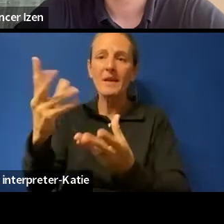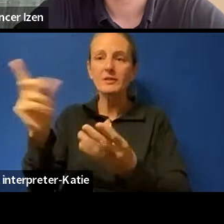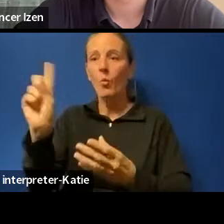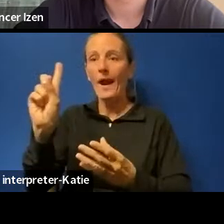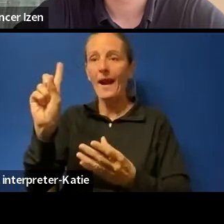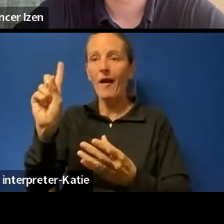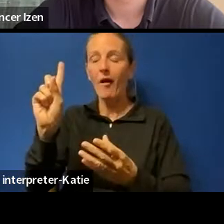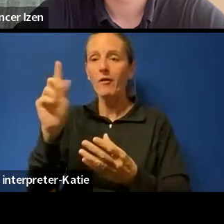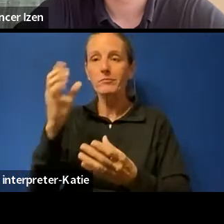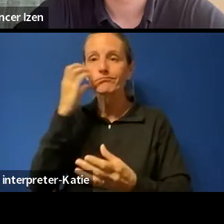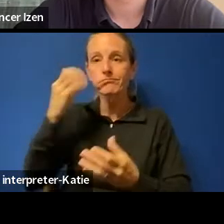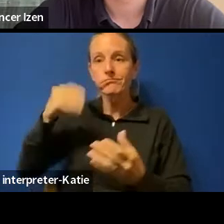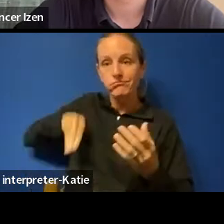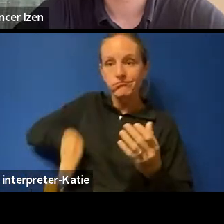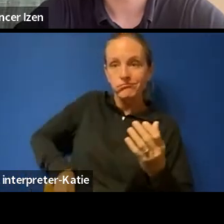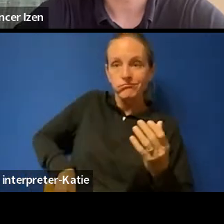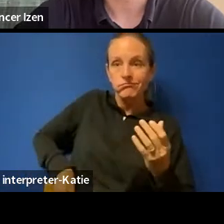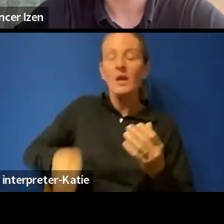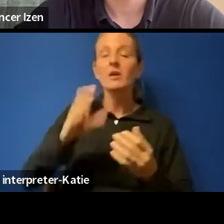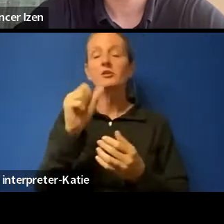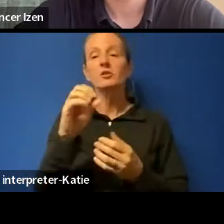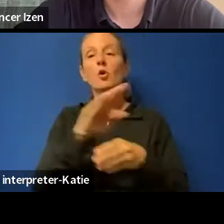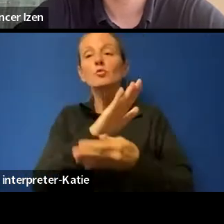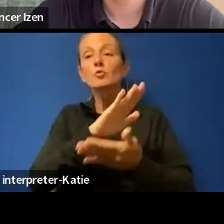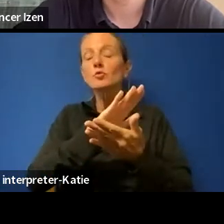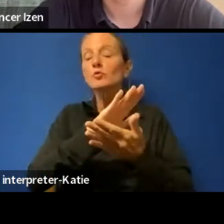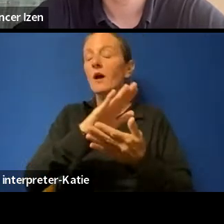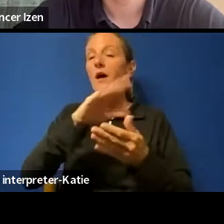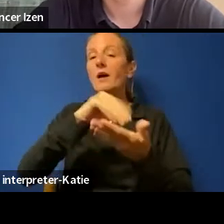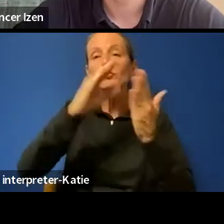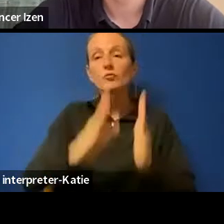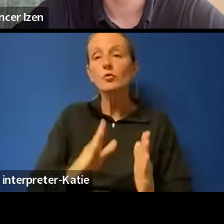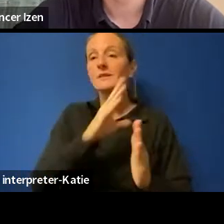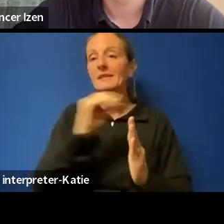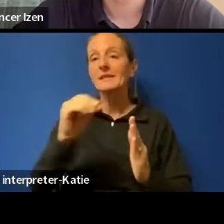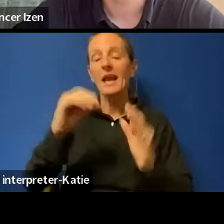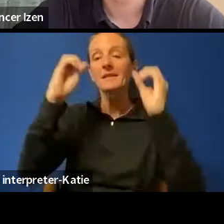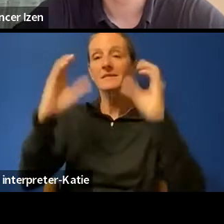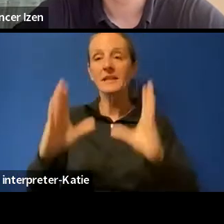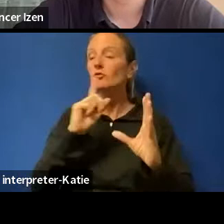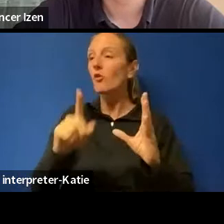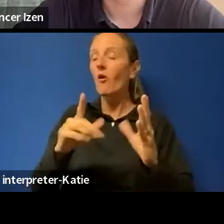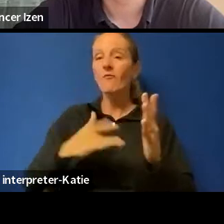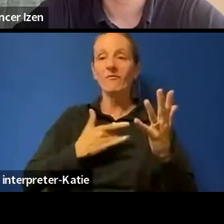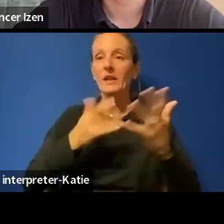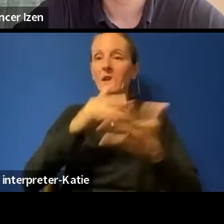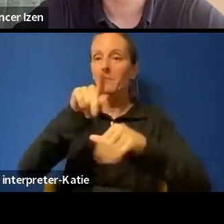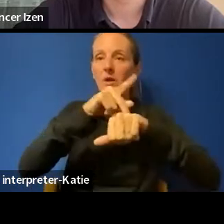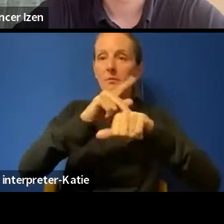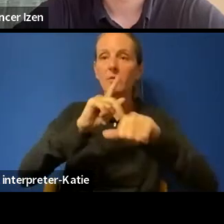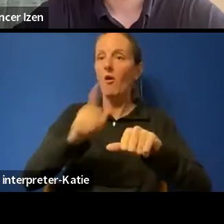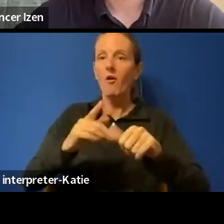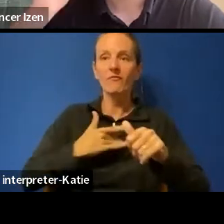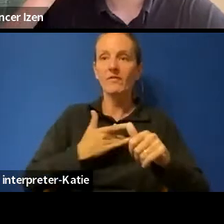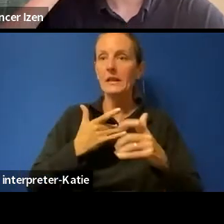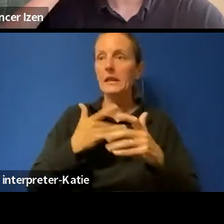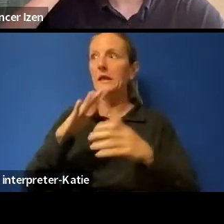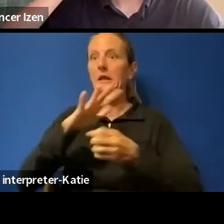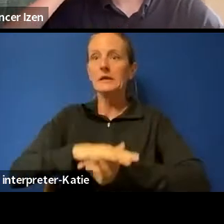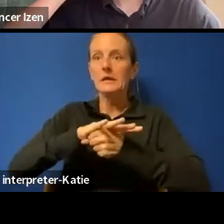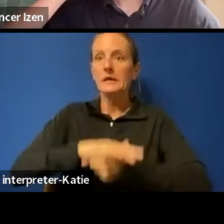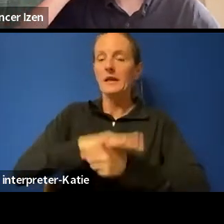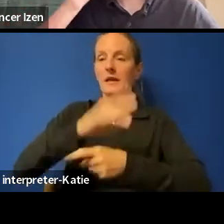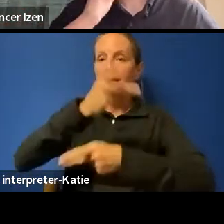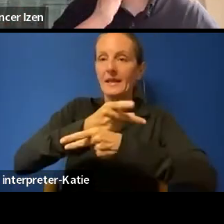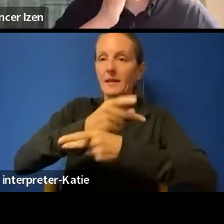Teachers and other school administrators are also facing an increased pressure to keep students safe. But does this mean that they should have unrestricted